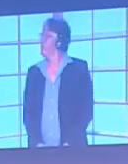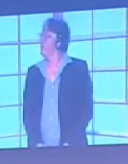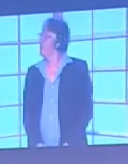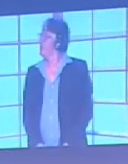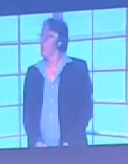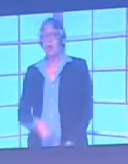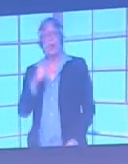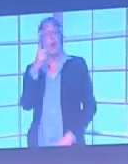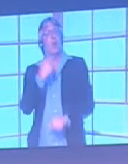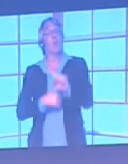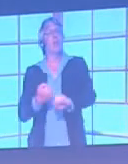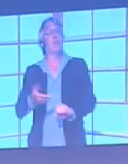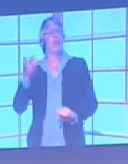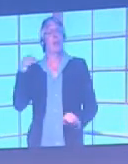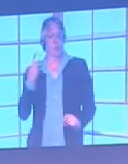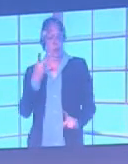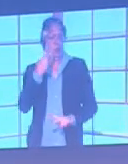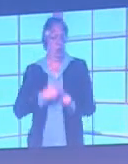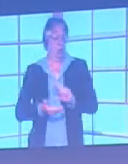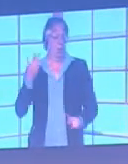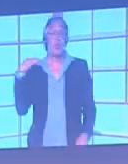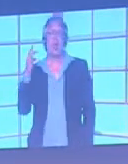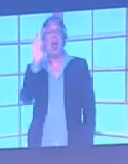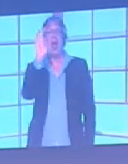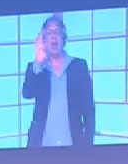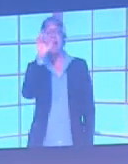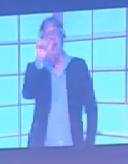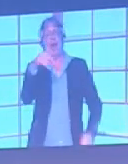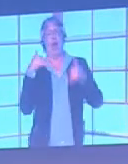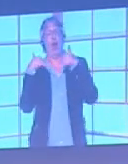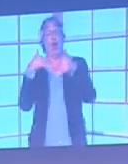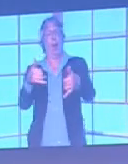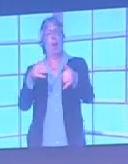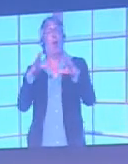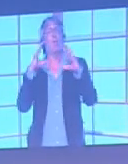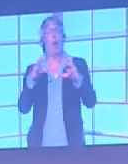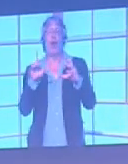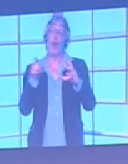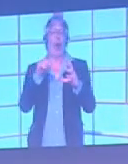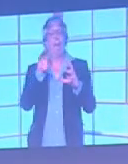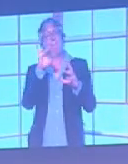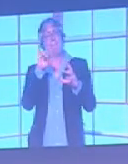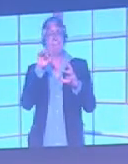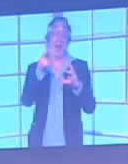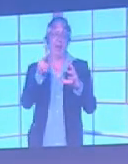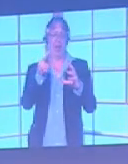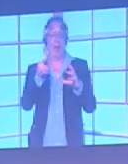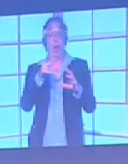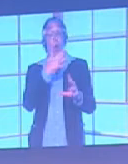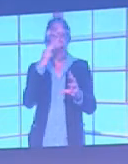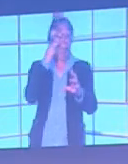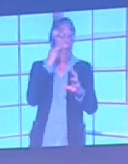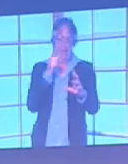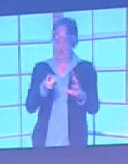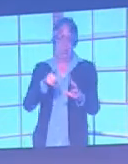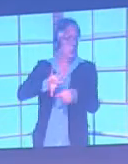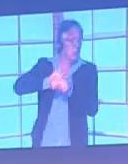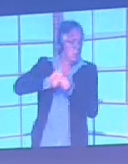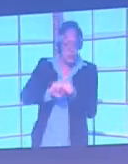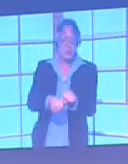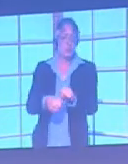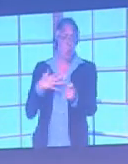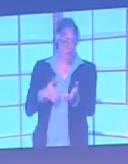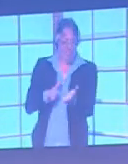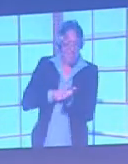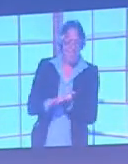Last year's and the year before, FA Cup ball was a sort of pinkish colour and colour blind fans hated it with a vengeance. Because it